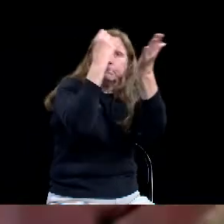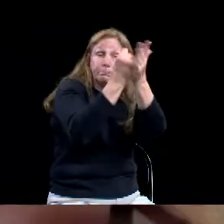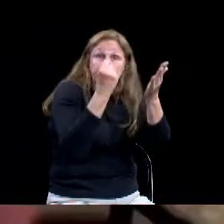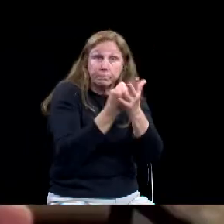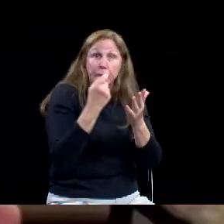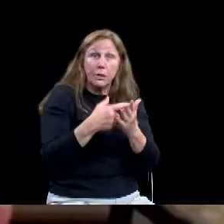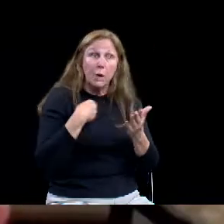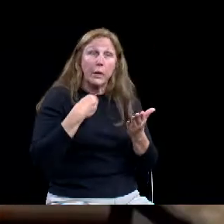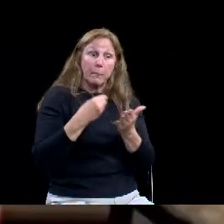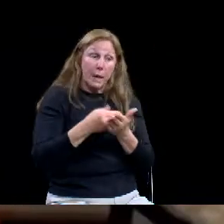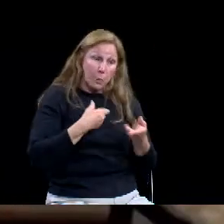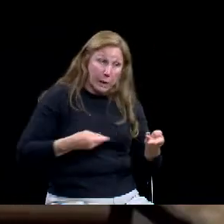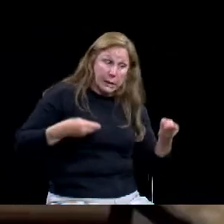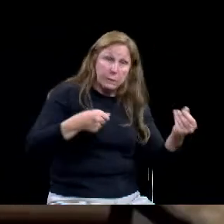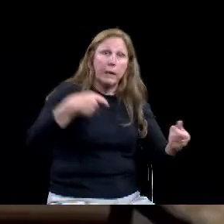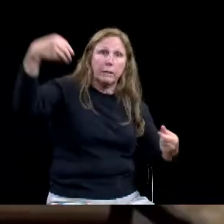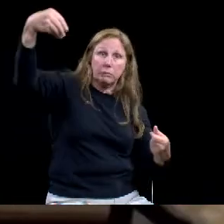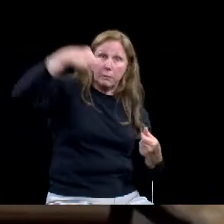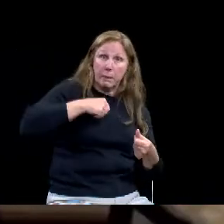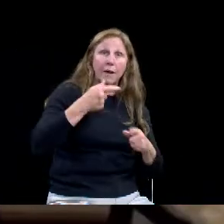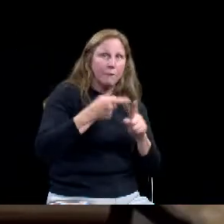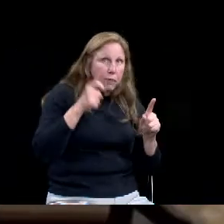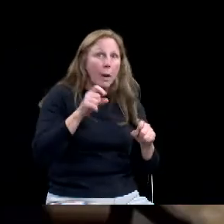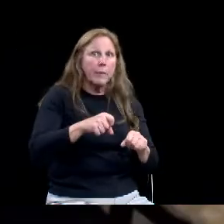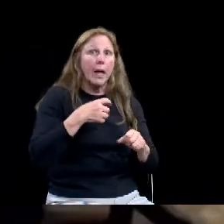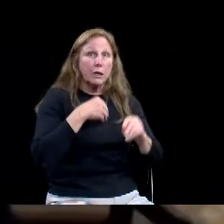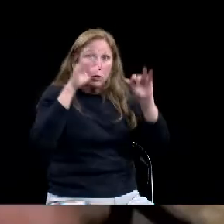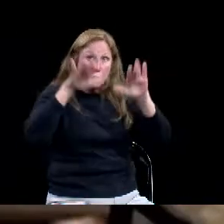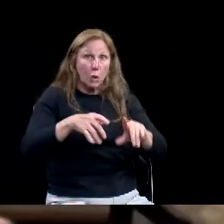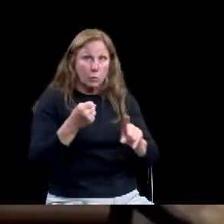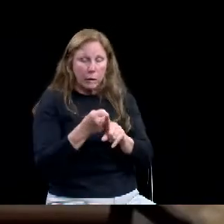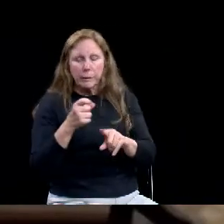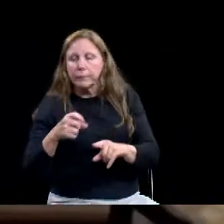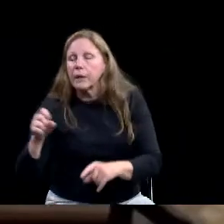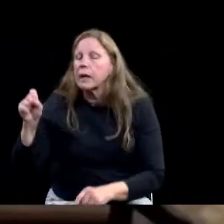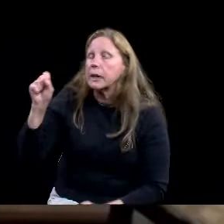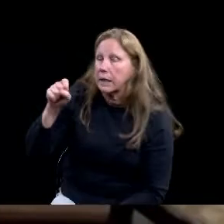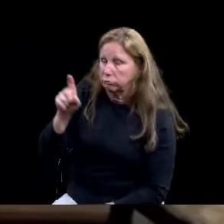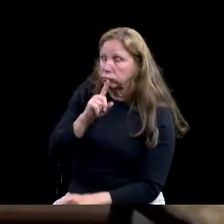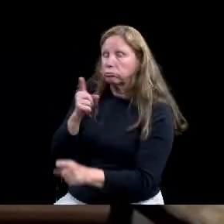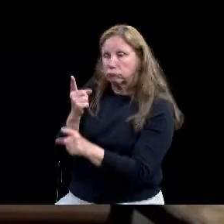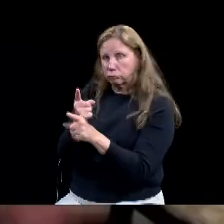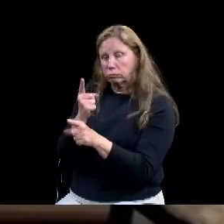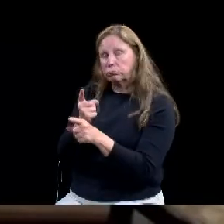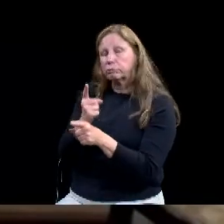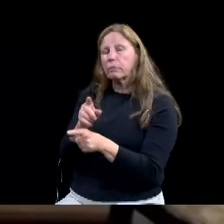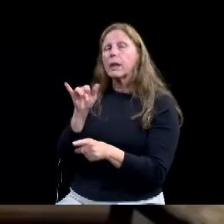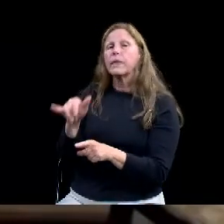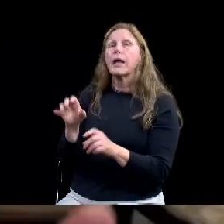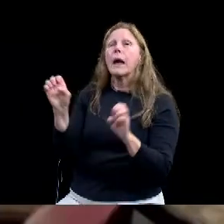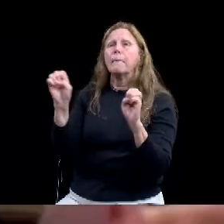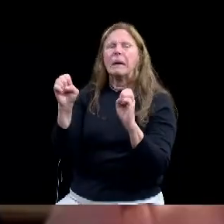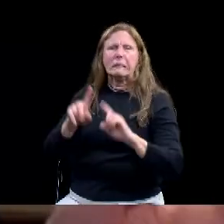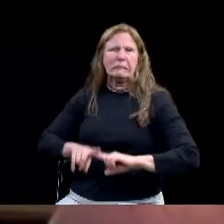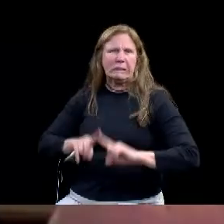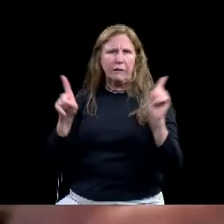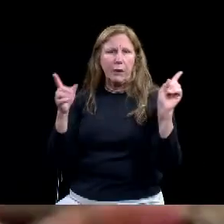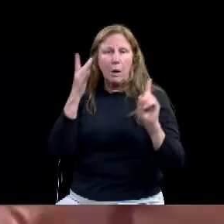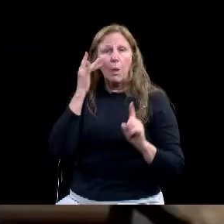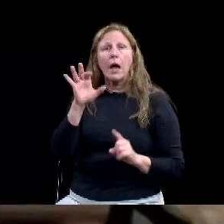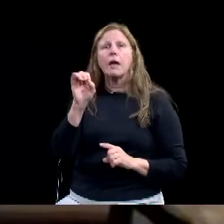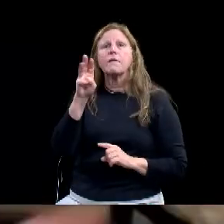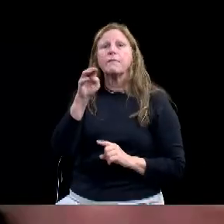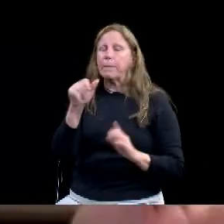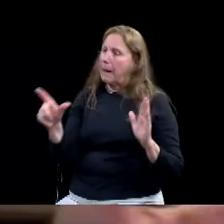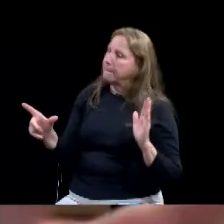emergency was a little different in that FEMA came out immediately while they, the actual emergency was going on and authorized that category B. It seems a little